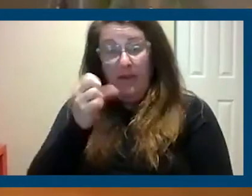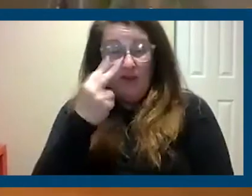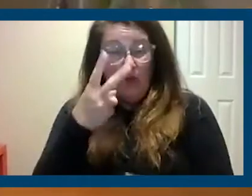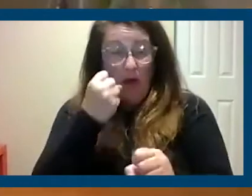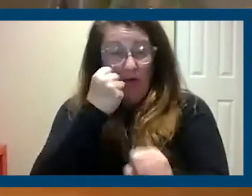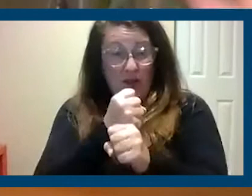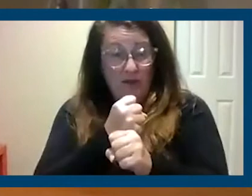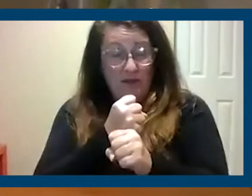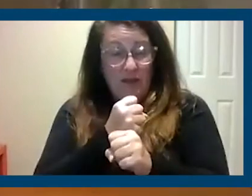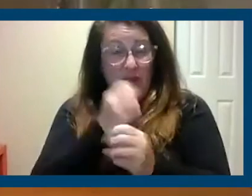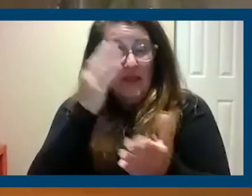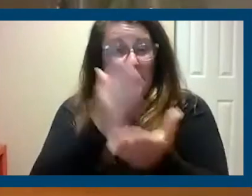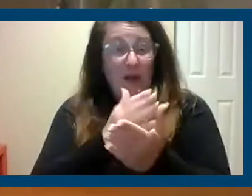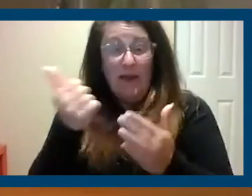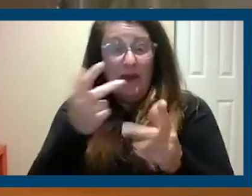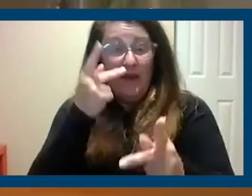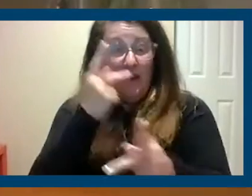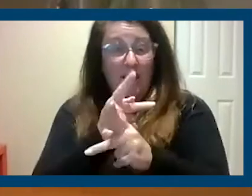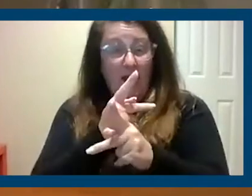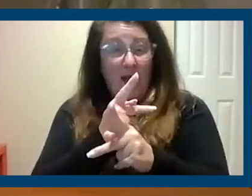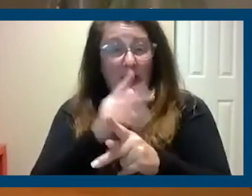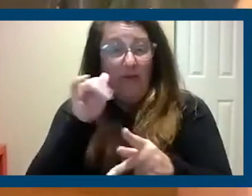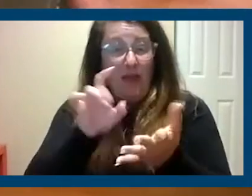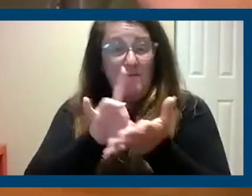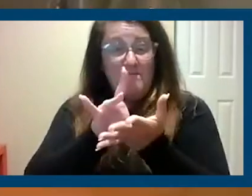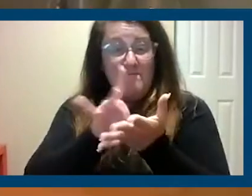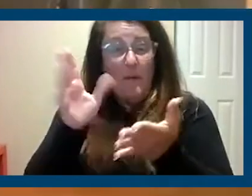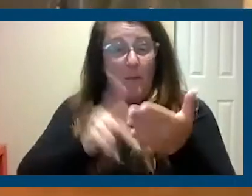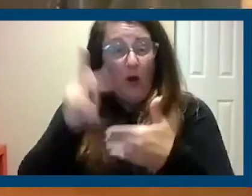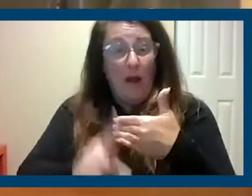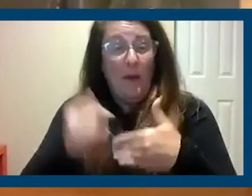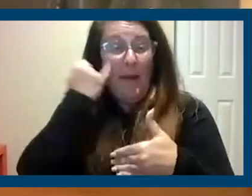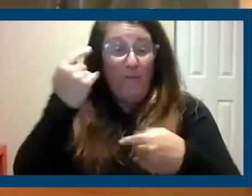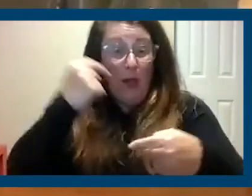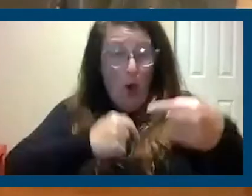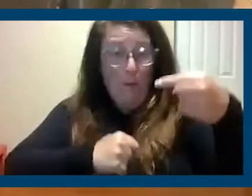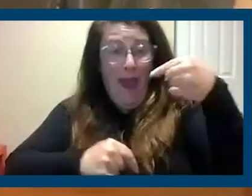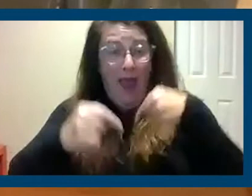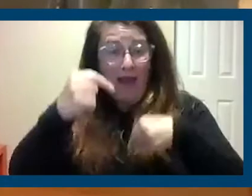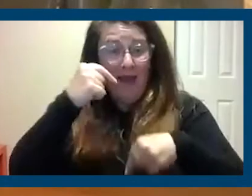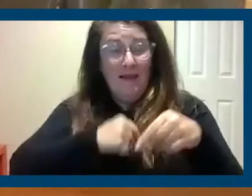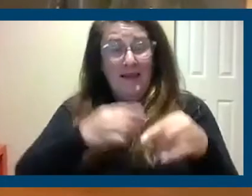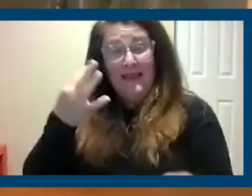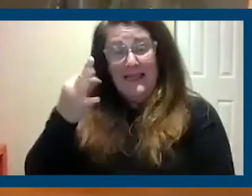stopped any versions of Costa-Hawkins. But if we go back into the 1990s,